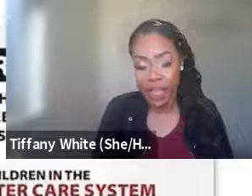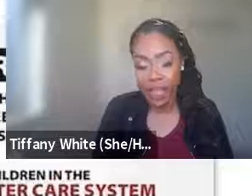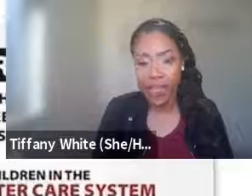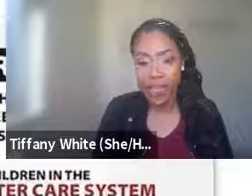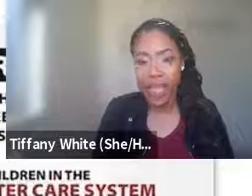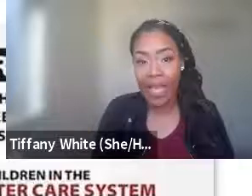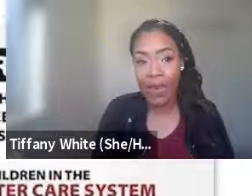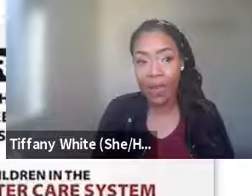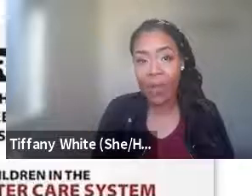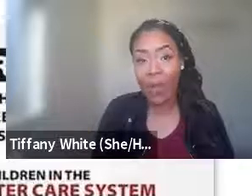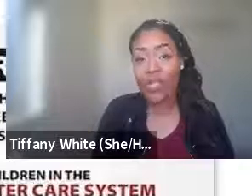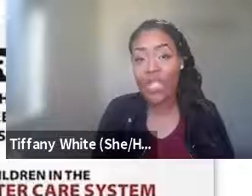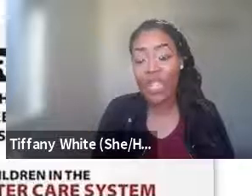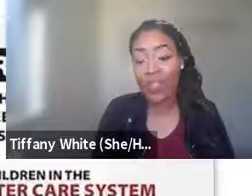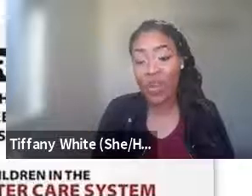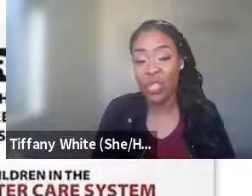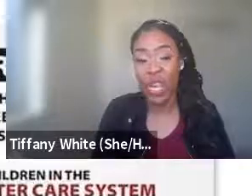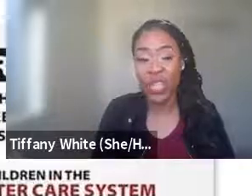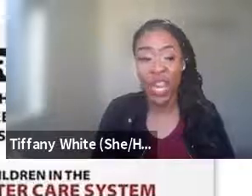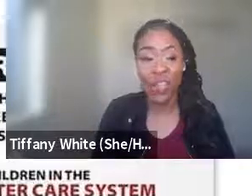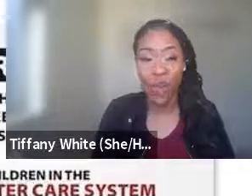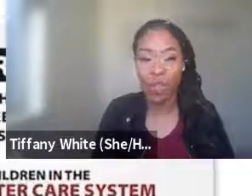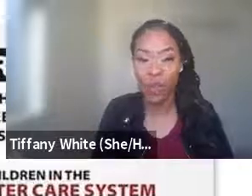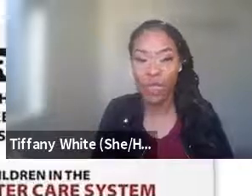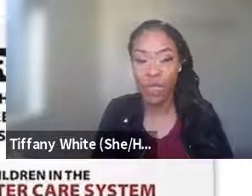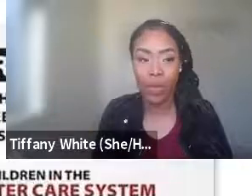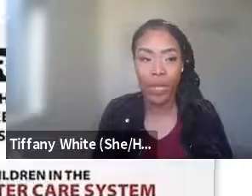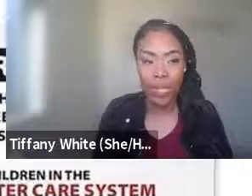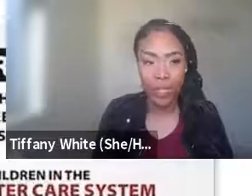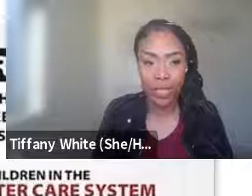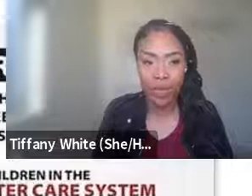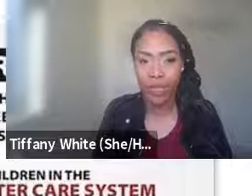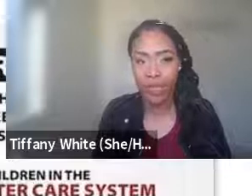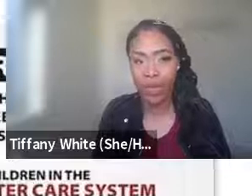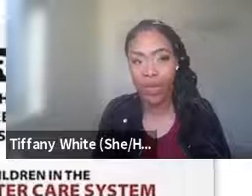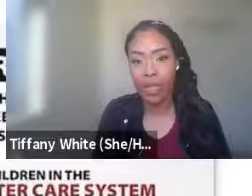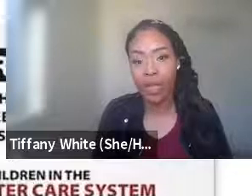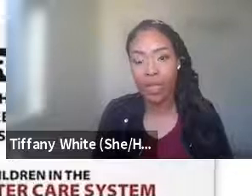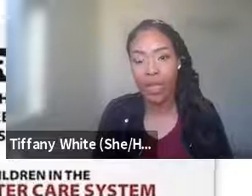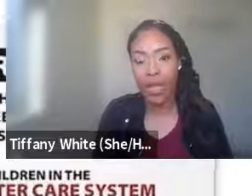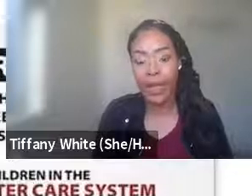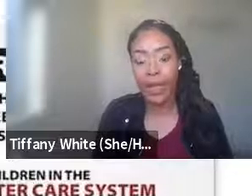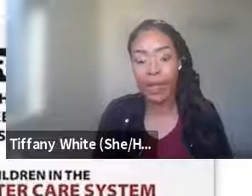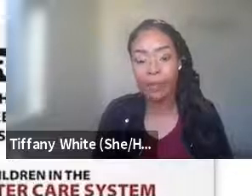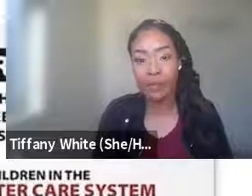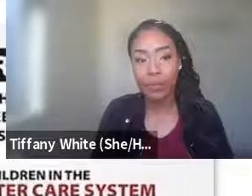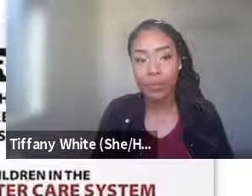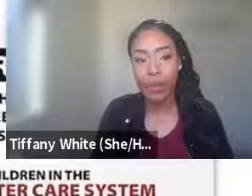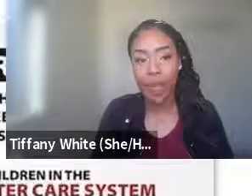different things that people will see. You know, should I share that I'm LGBTQ with my teachers if this is something that